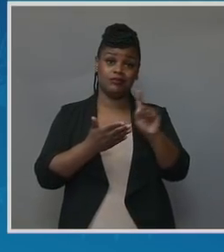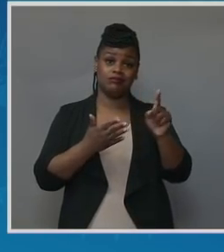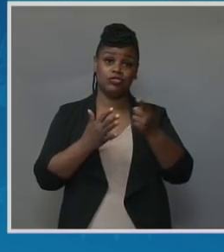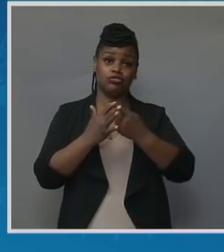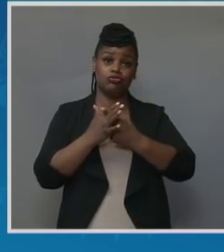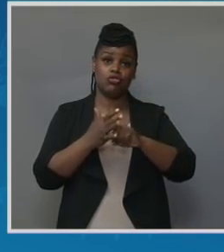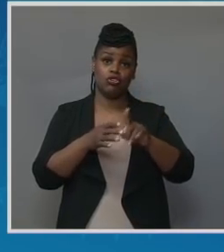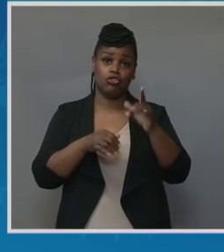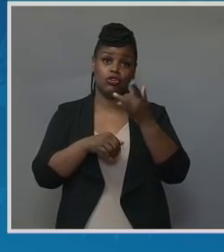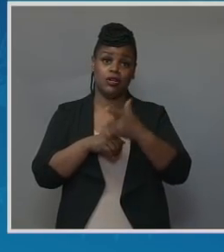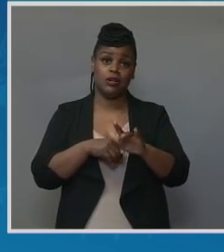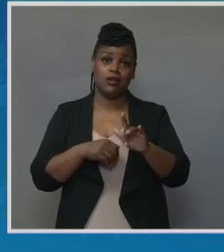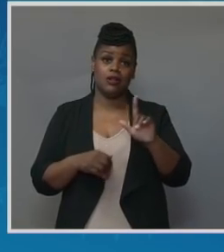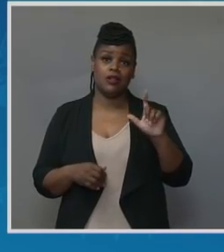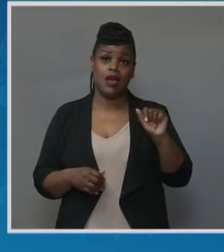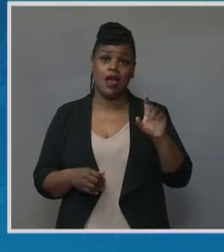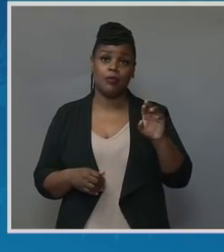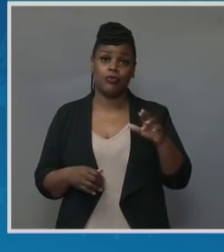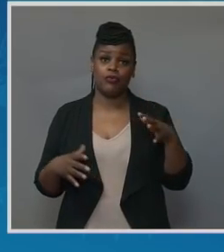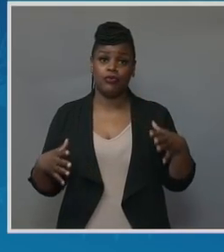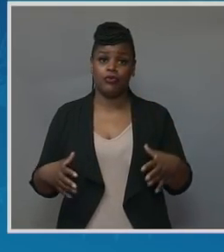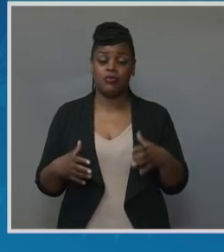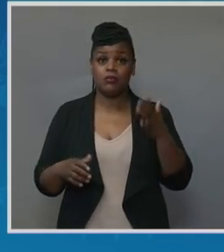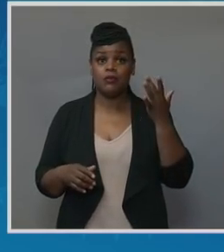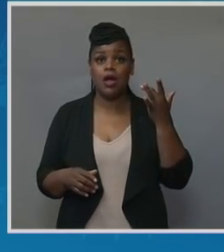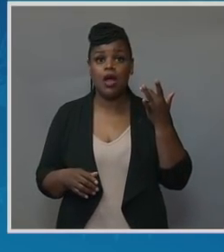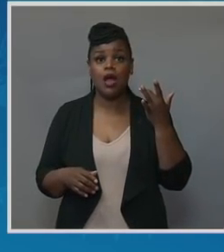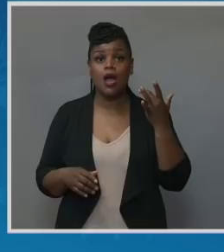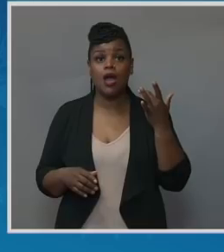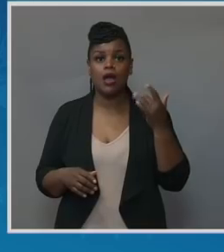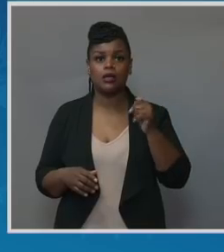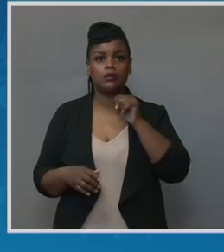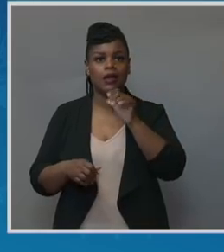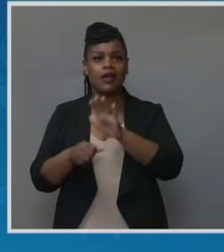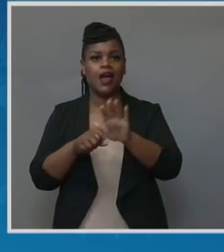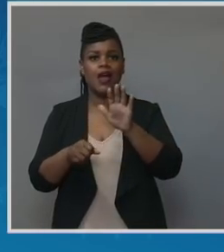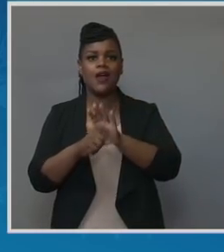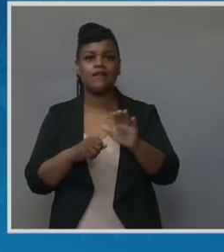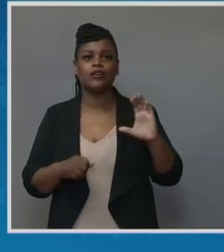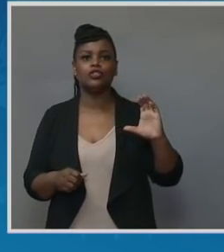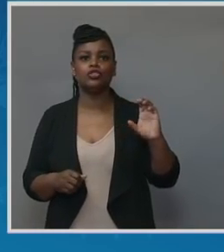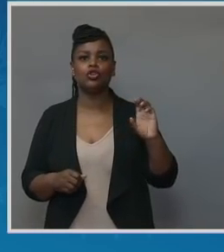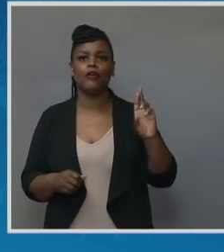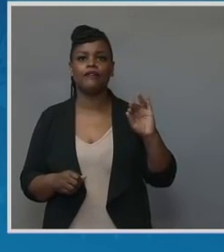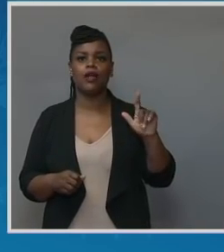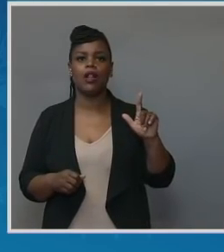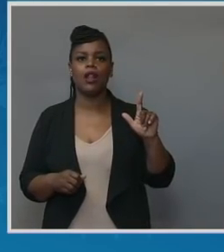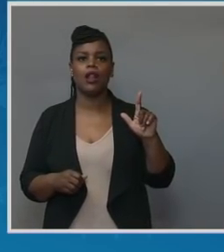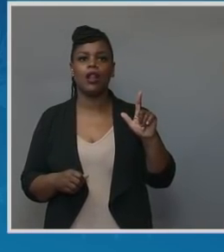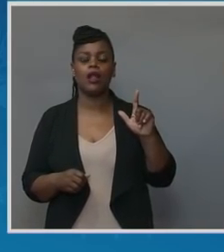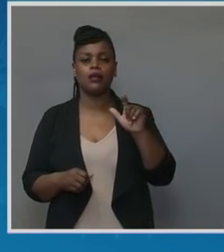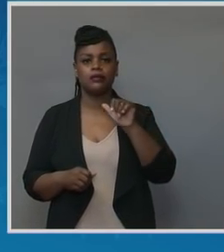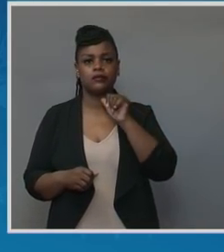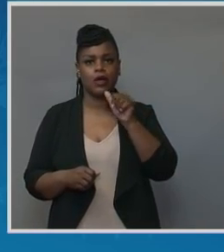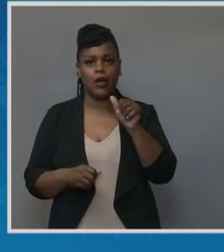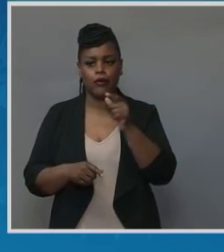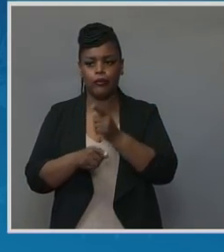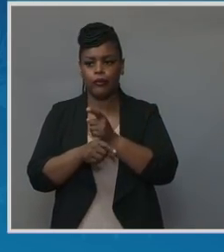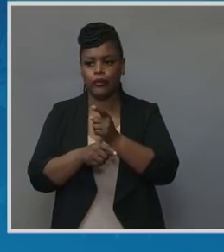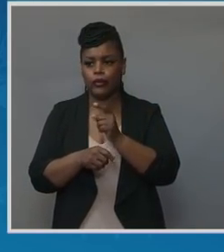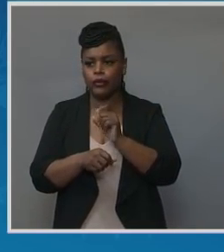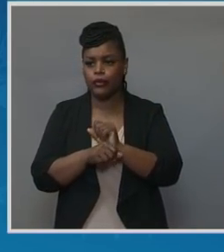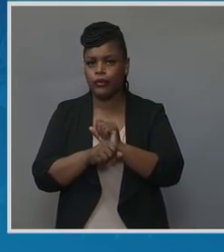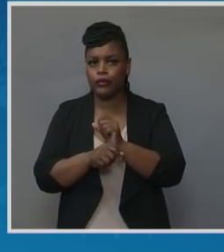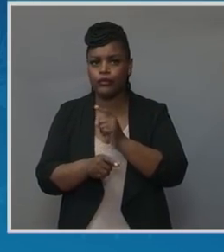due to cervical insufficiency or having an incompetent cervix, and I lost my baby.